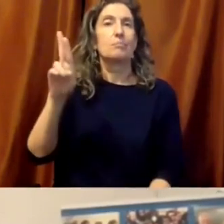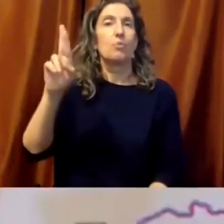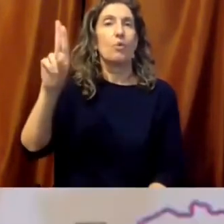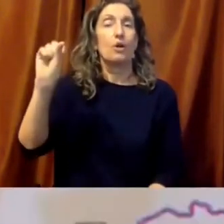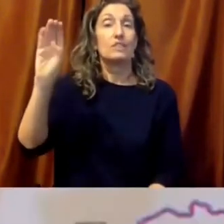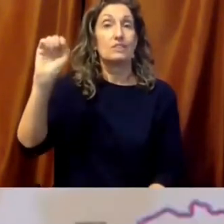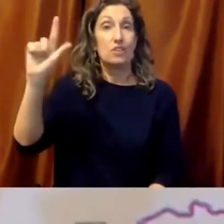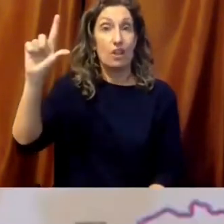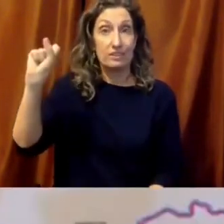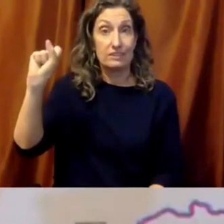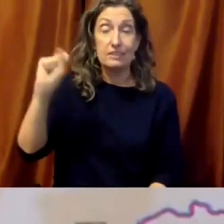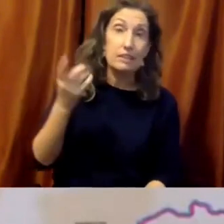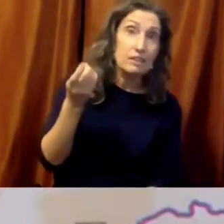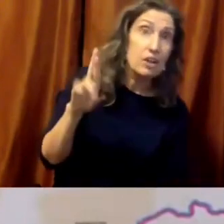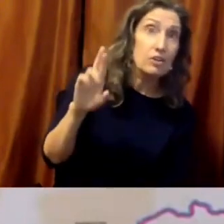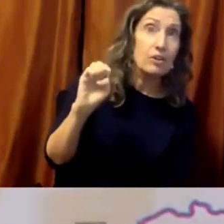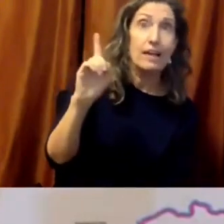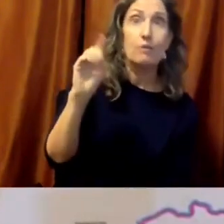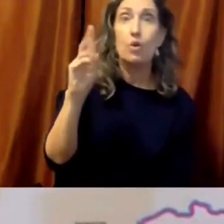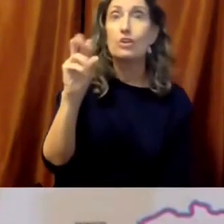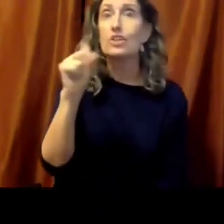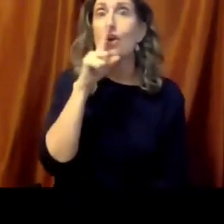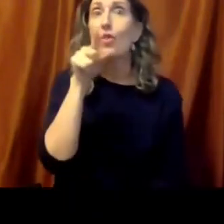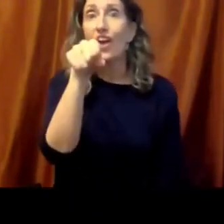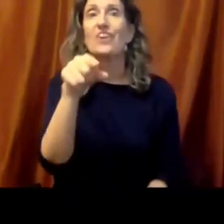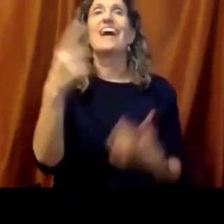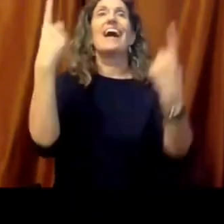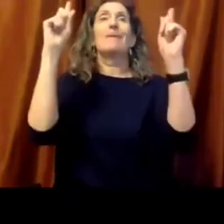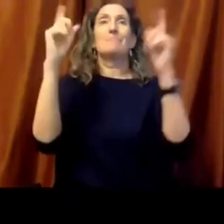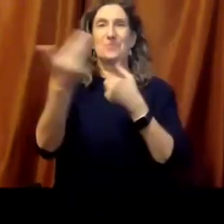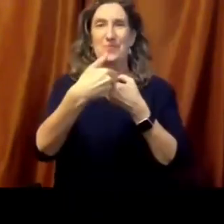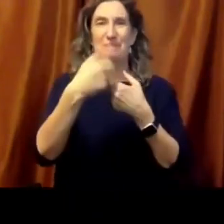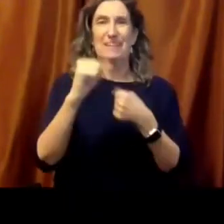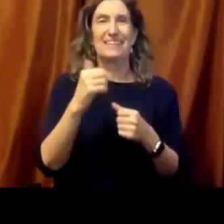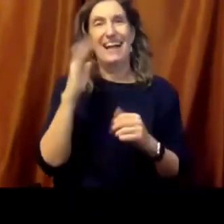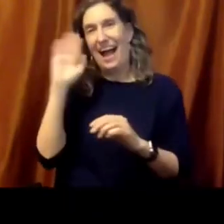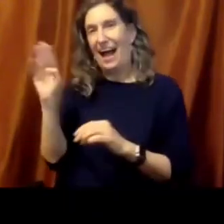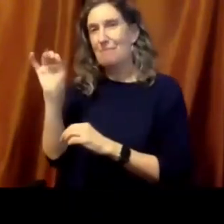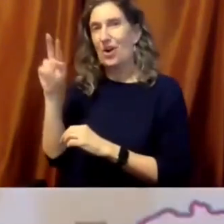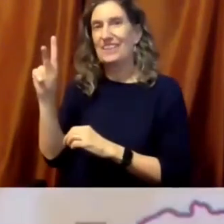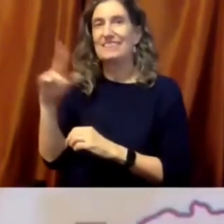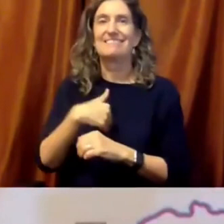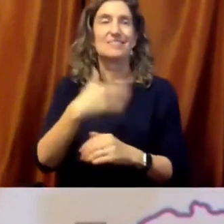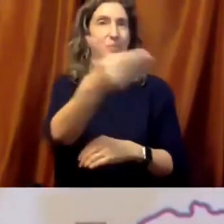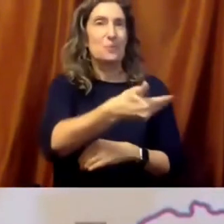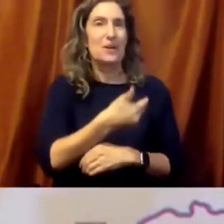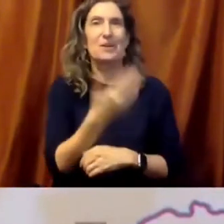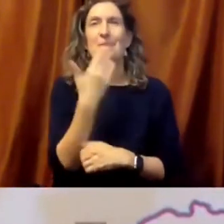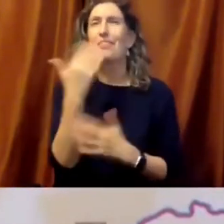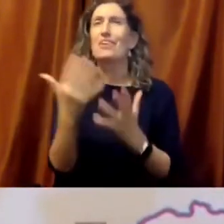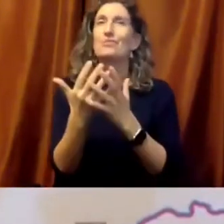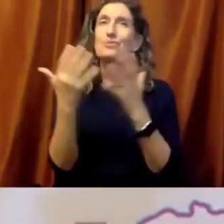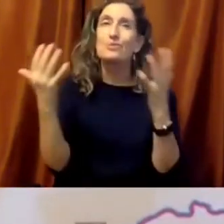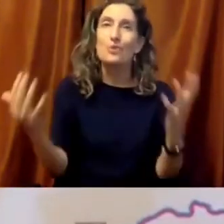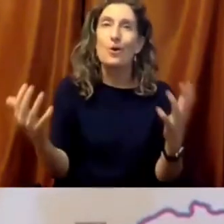Hi, Mark. Welcome. Thank you very much. So nice to be with you. I want to thank you in your